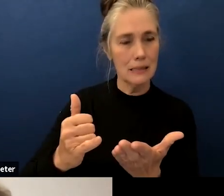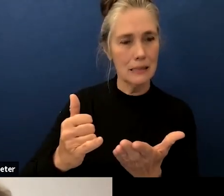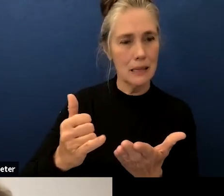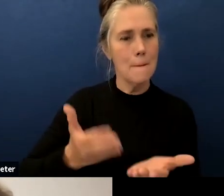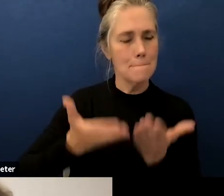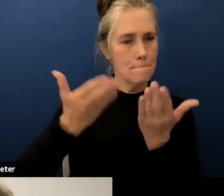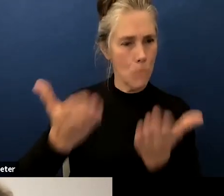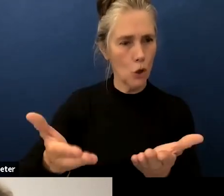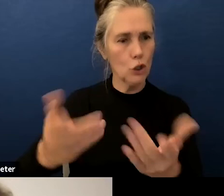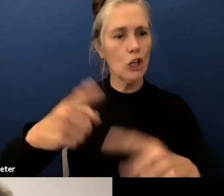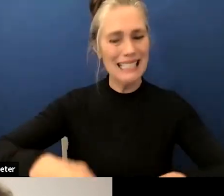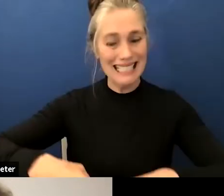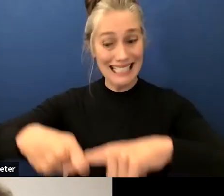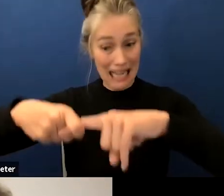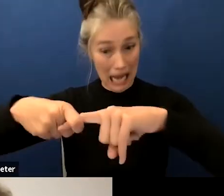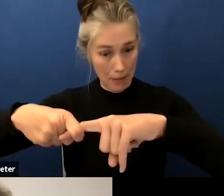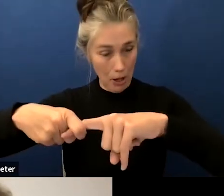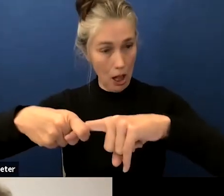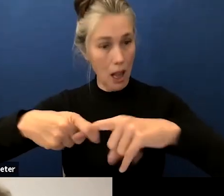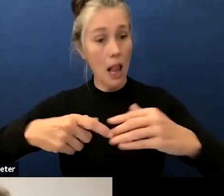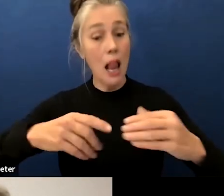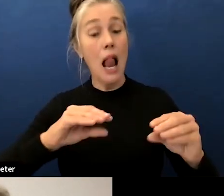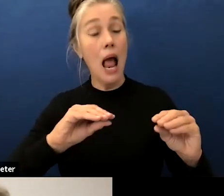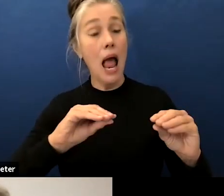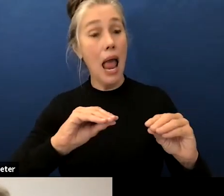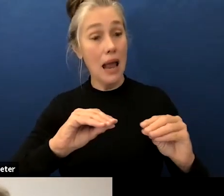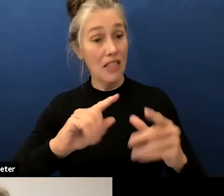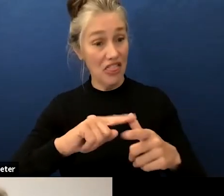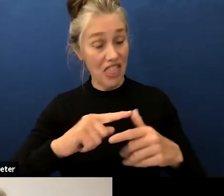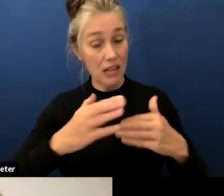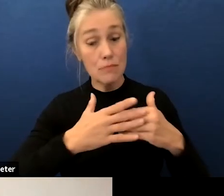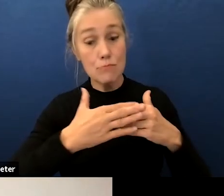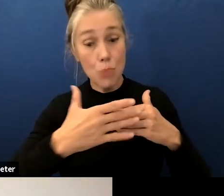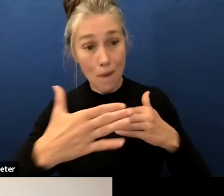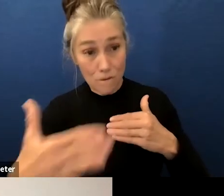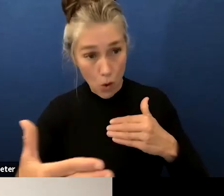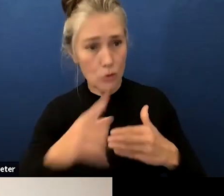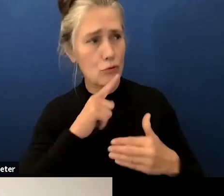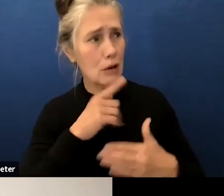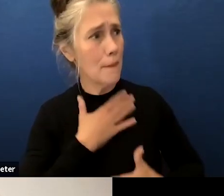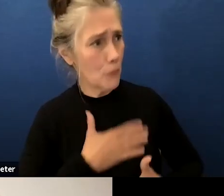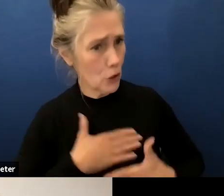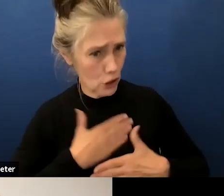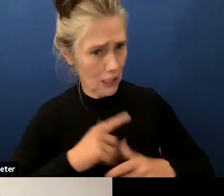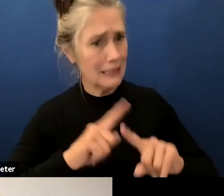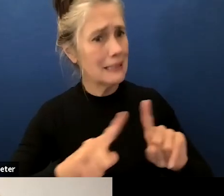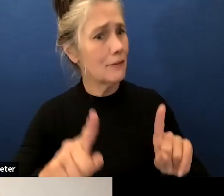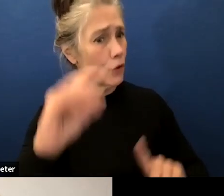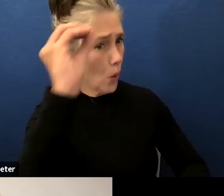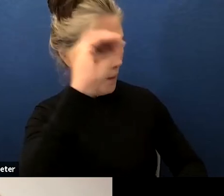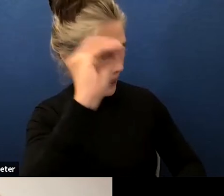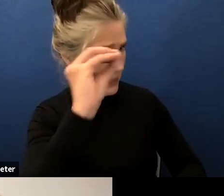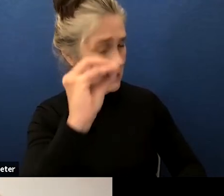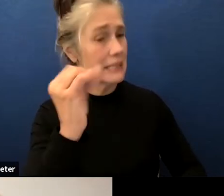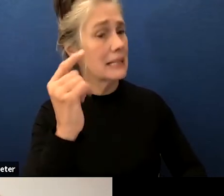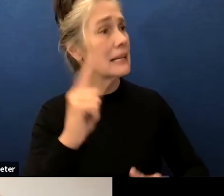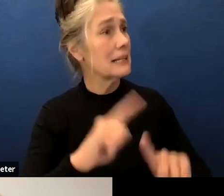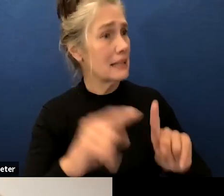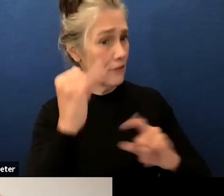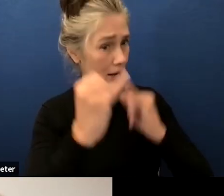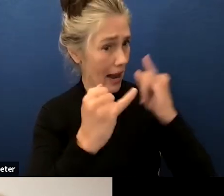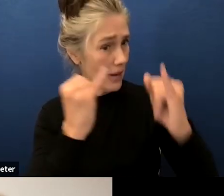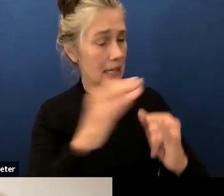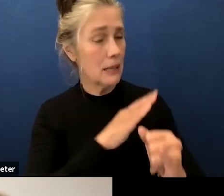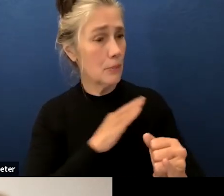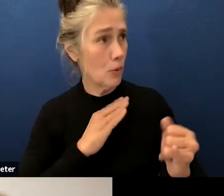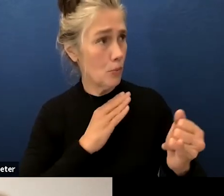understanding and an appreciation for all the points of view that have been expressed here by the board I would like to ask my board members to